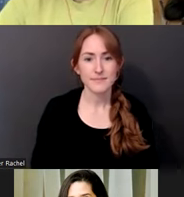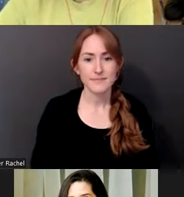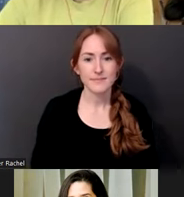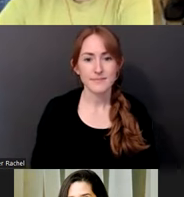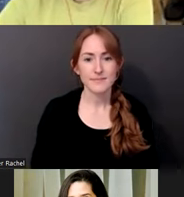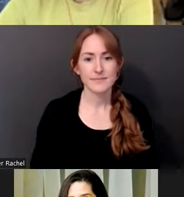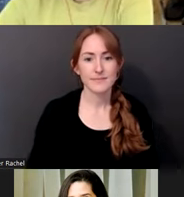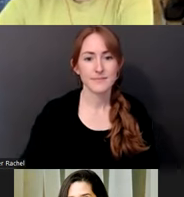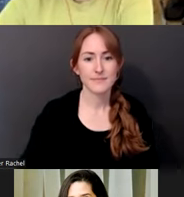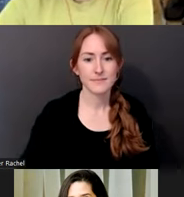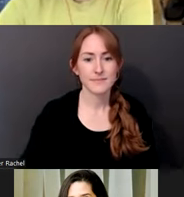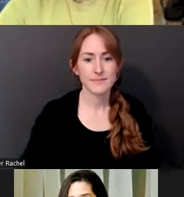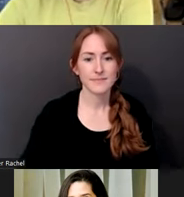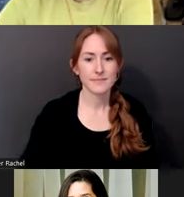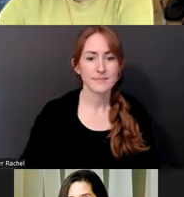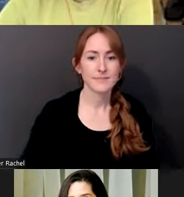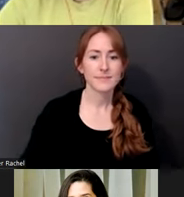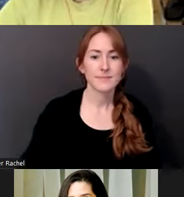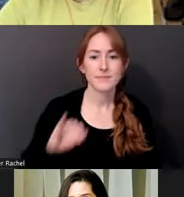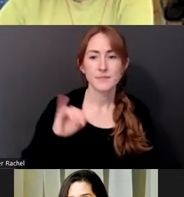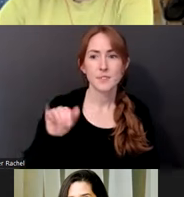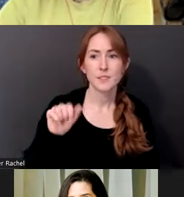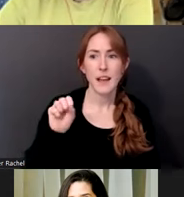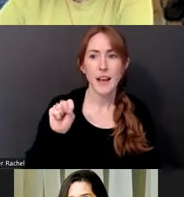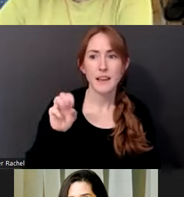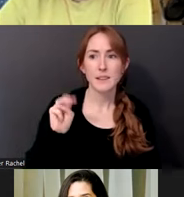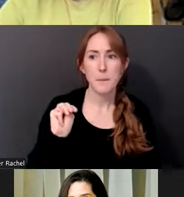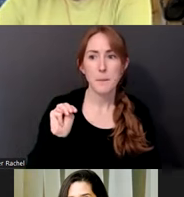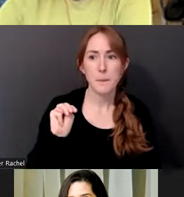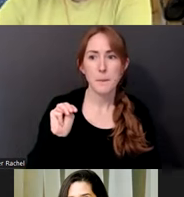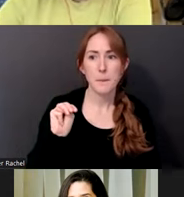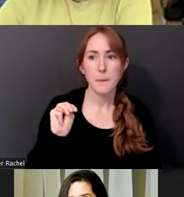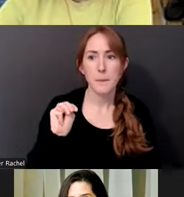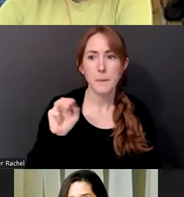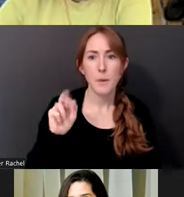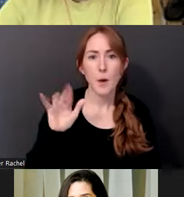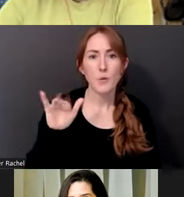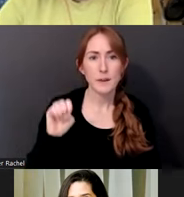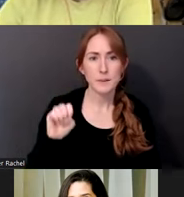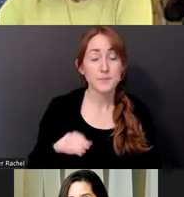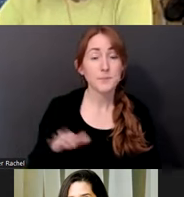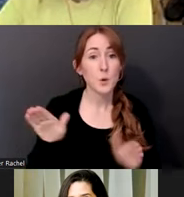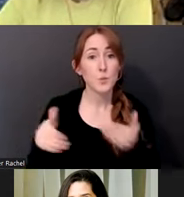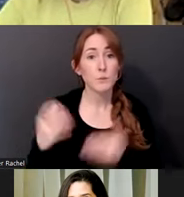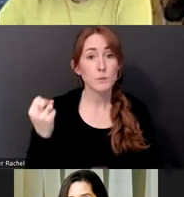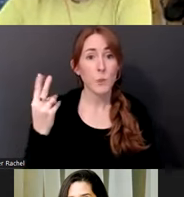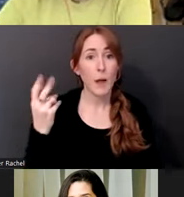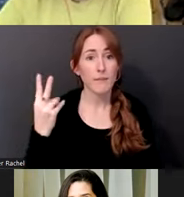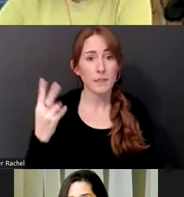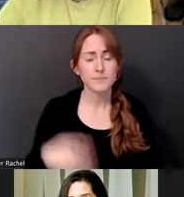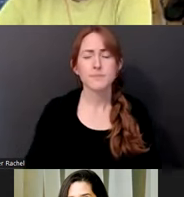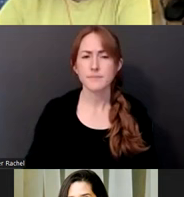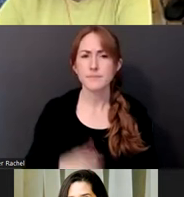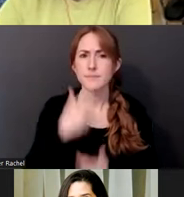In room 10, there was an interesting conversation or 12, sorry. There was an interesting conversation. Um, so